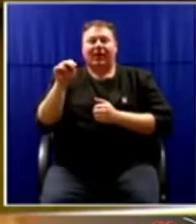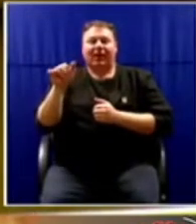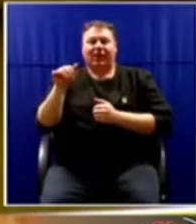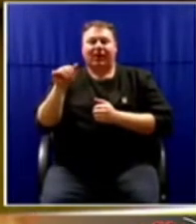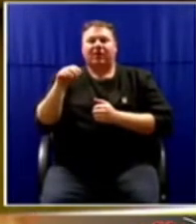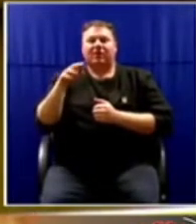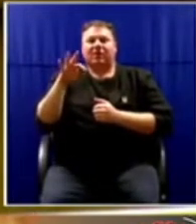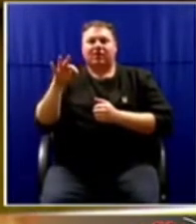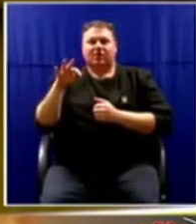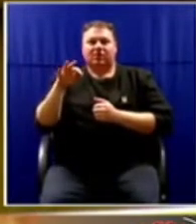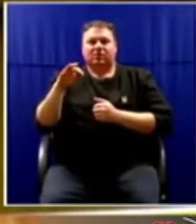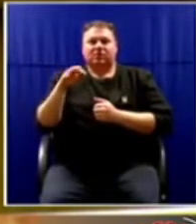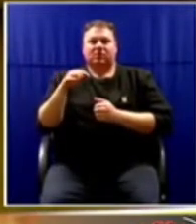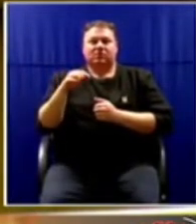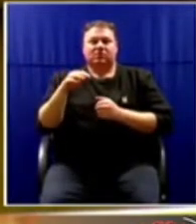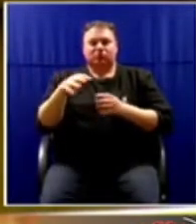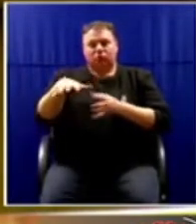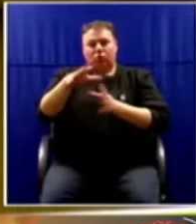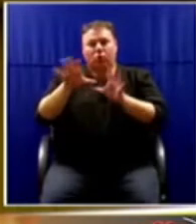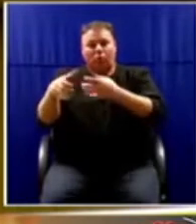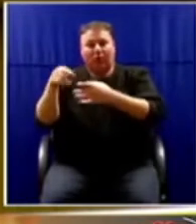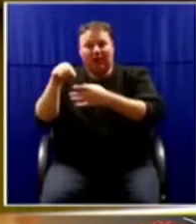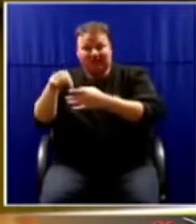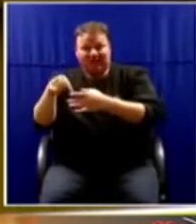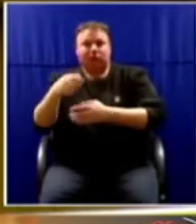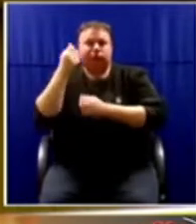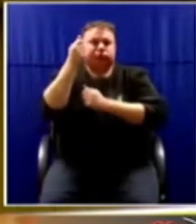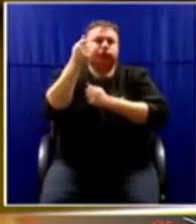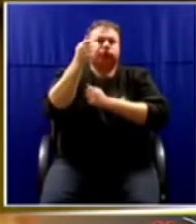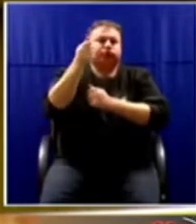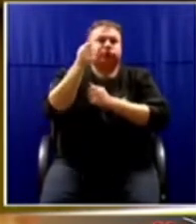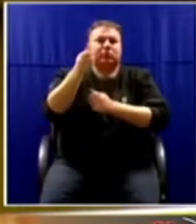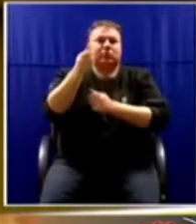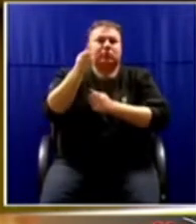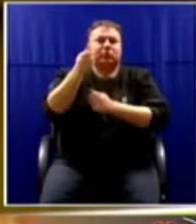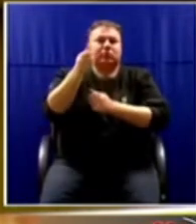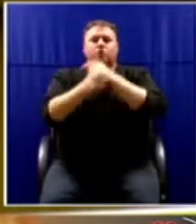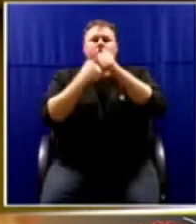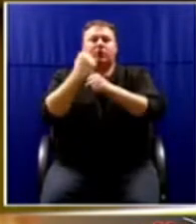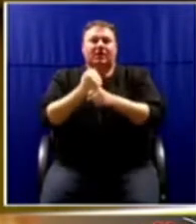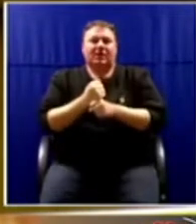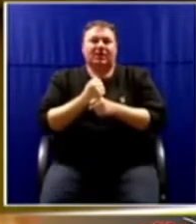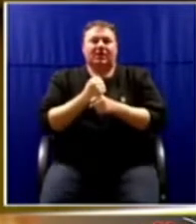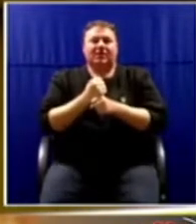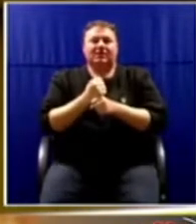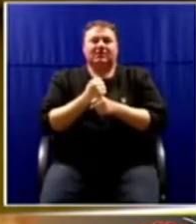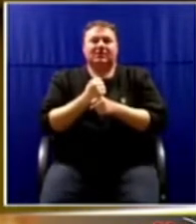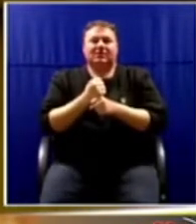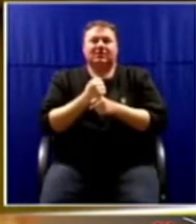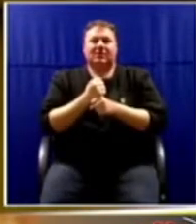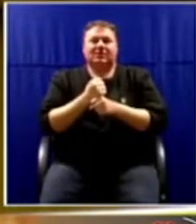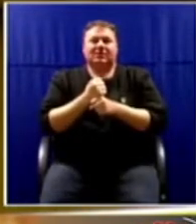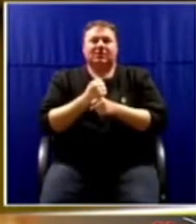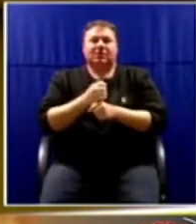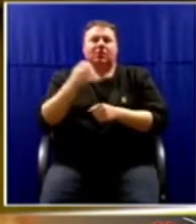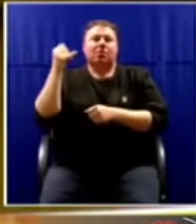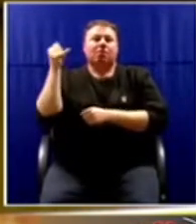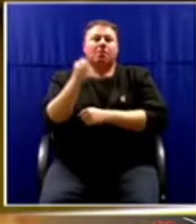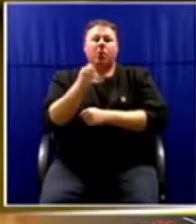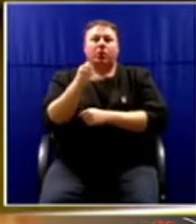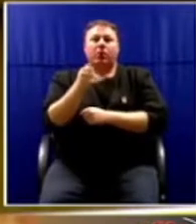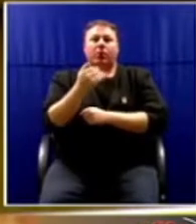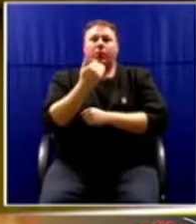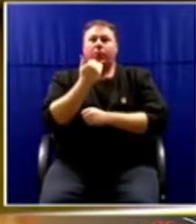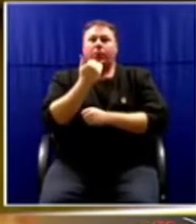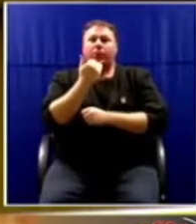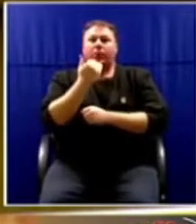commemorative protest to mark two years since the tragic and absolute brutal murder of